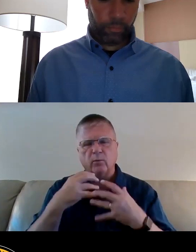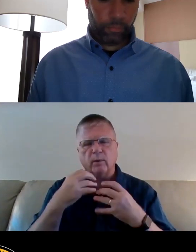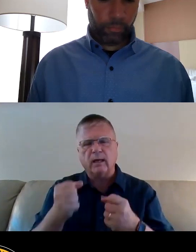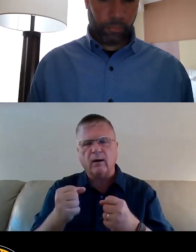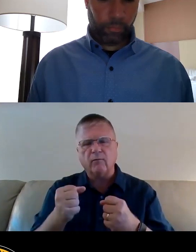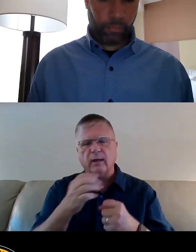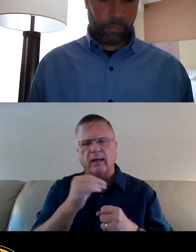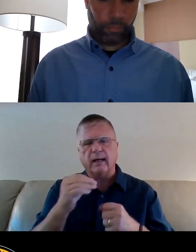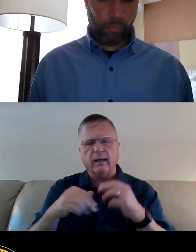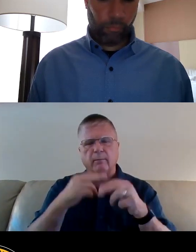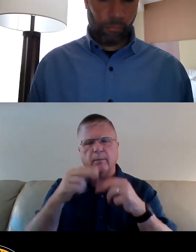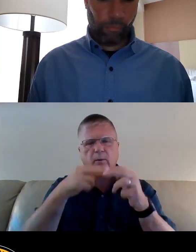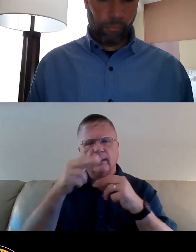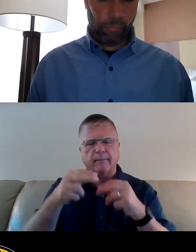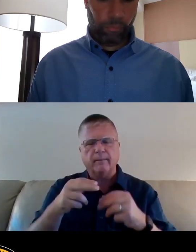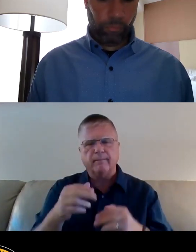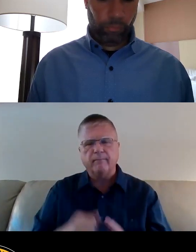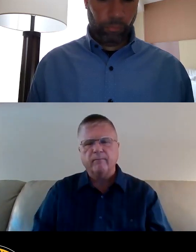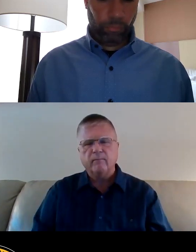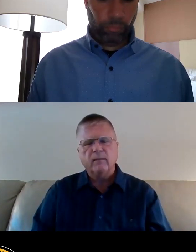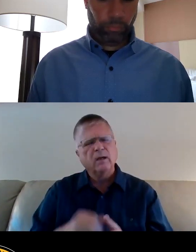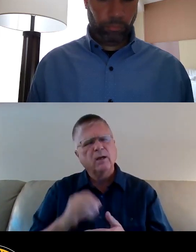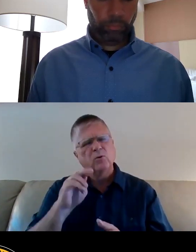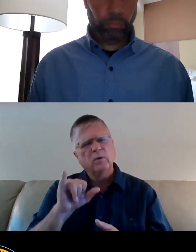The Treasury also says that, you know,